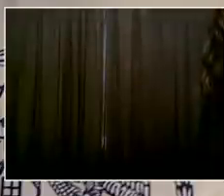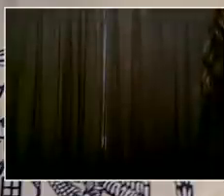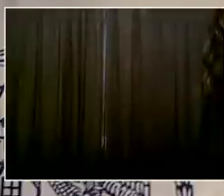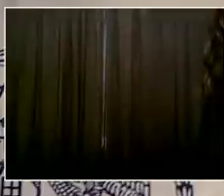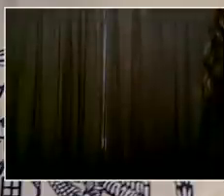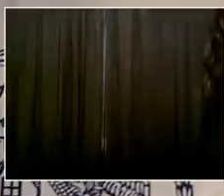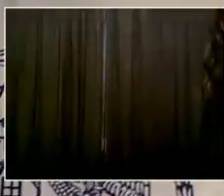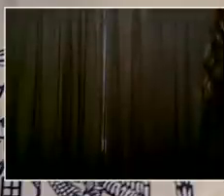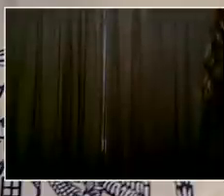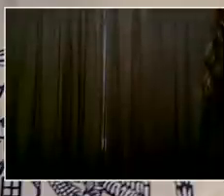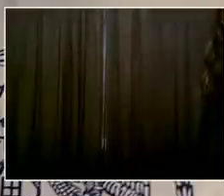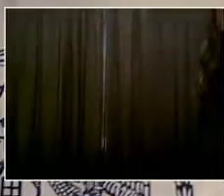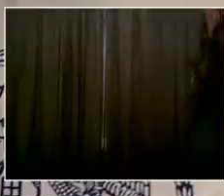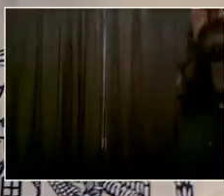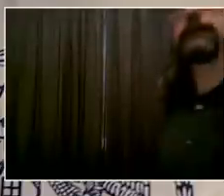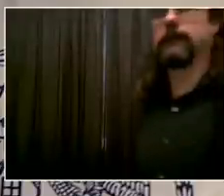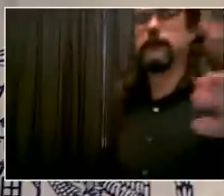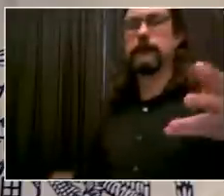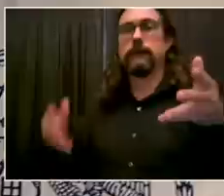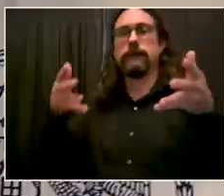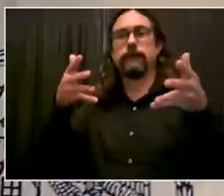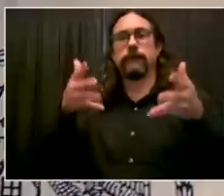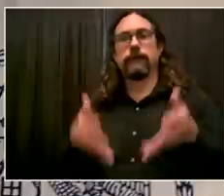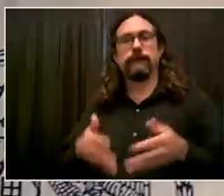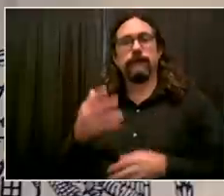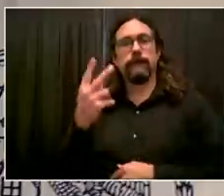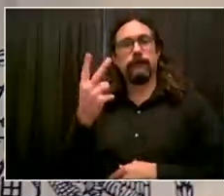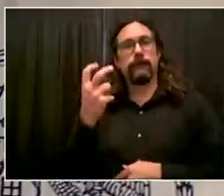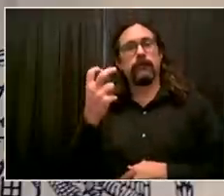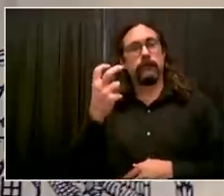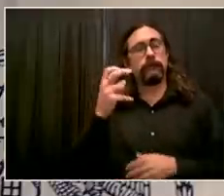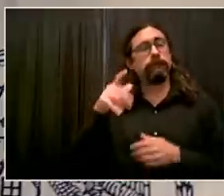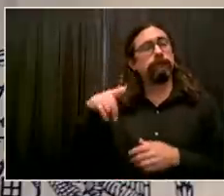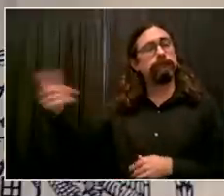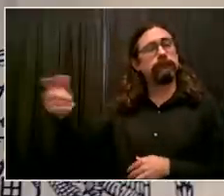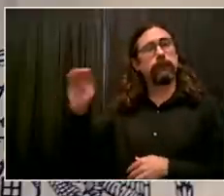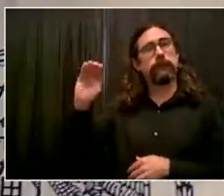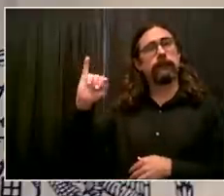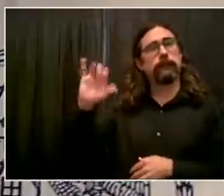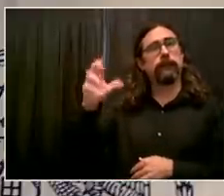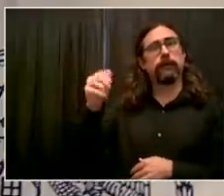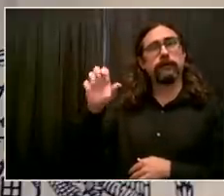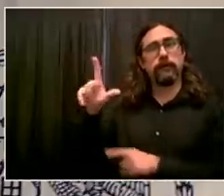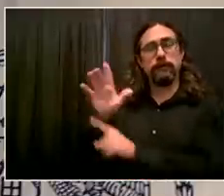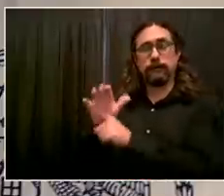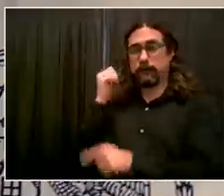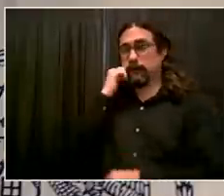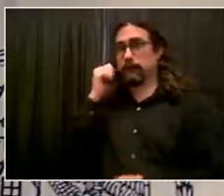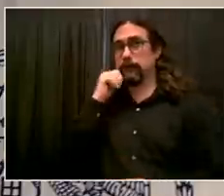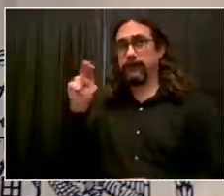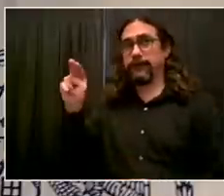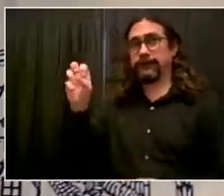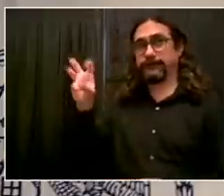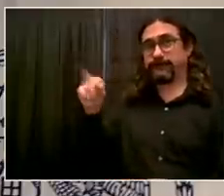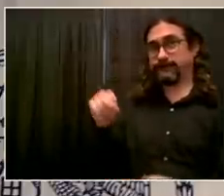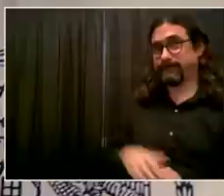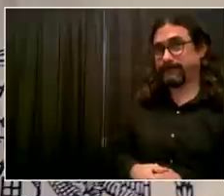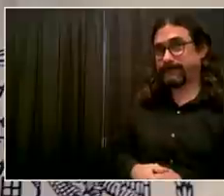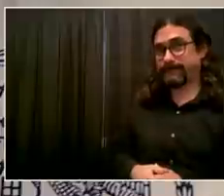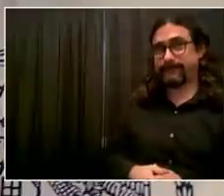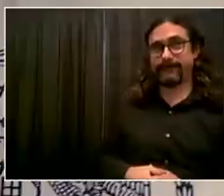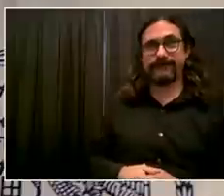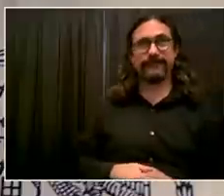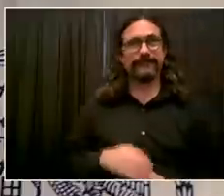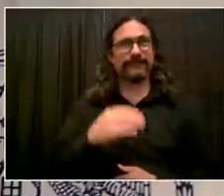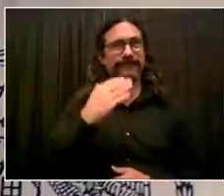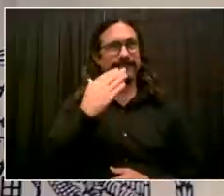Good morning, Mr. Mayor. Hey, Michael. Happy Monday. Happy Monday to you. On 6A,